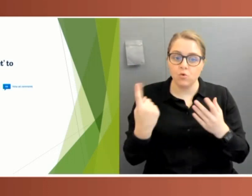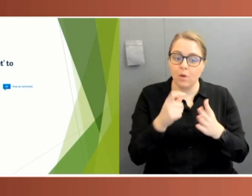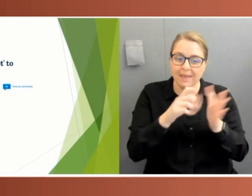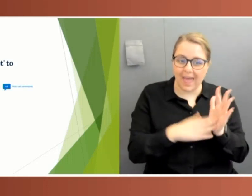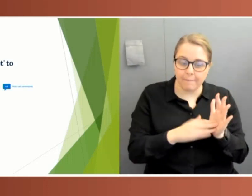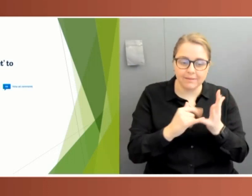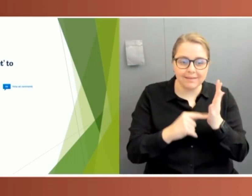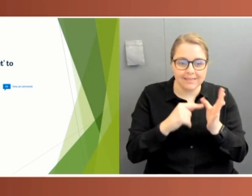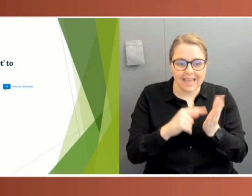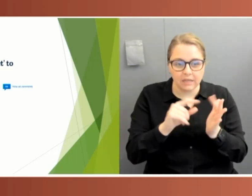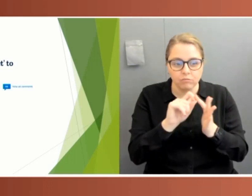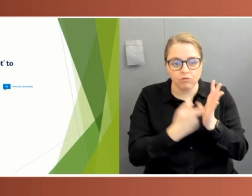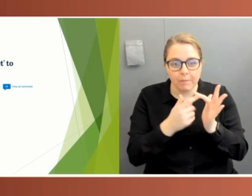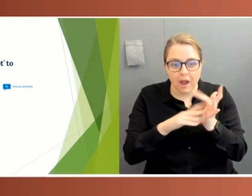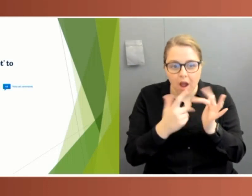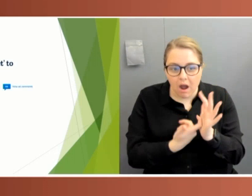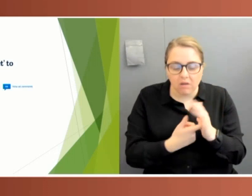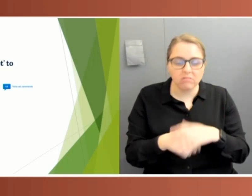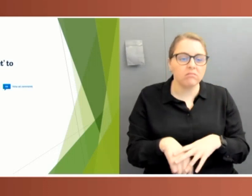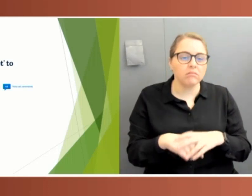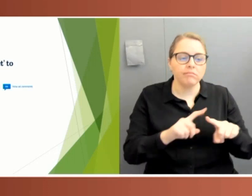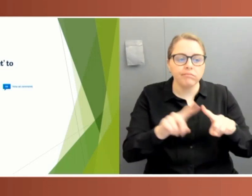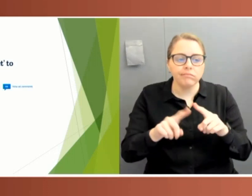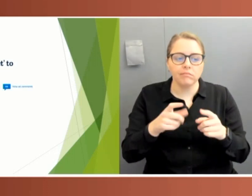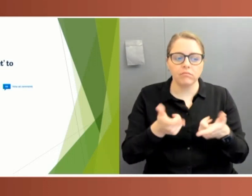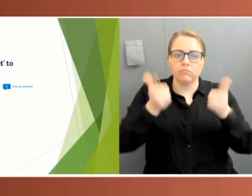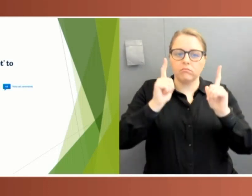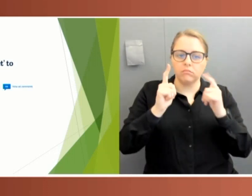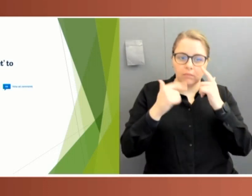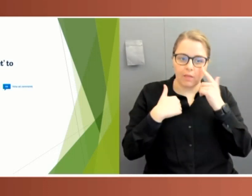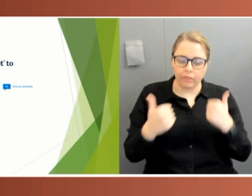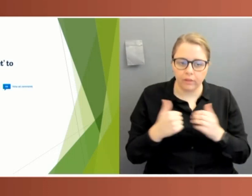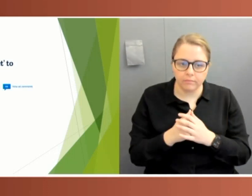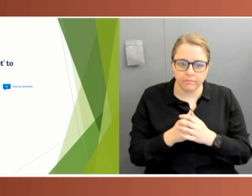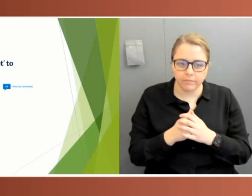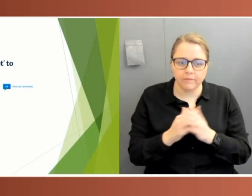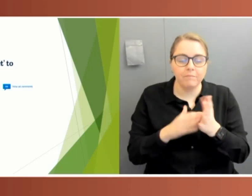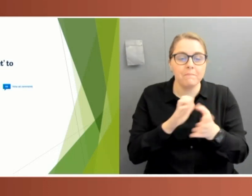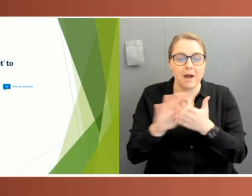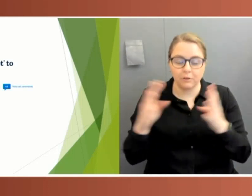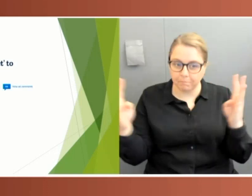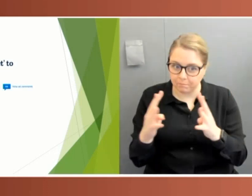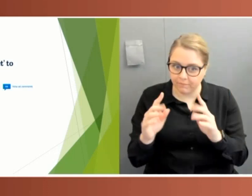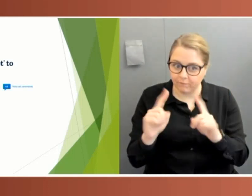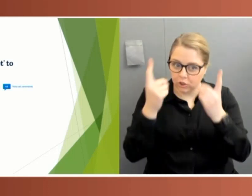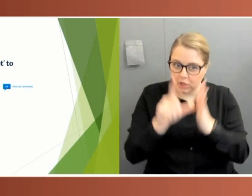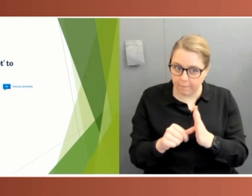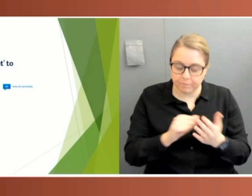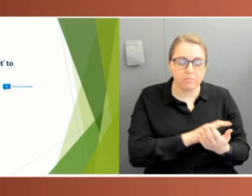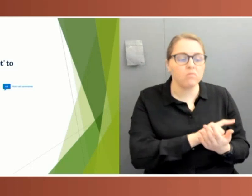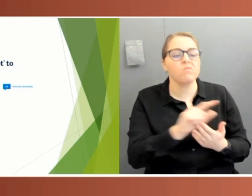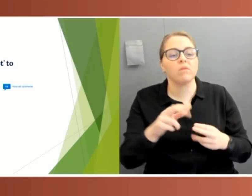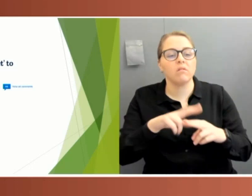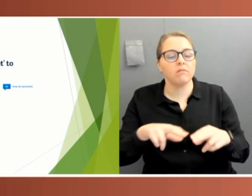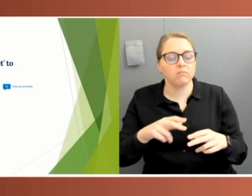Territory Chief Ministers and held its first meeting two days later on the 15th of March. A few weeks later, the Prime Minister announced that a new National Federation Reform Council,